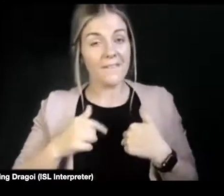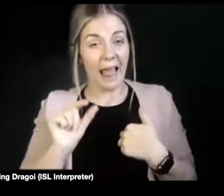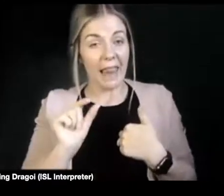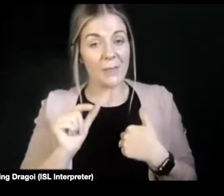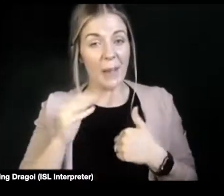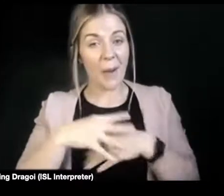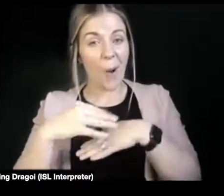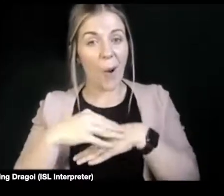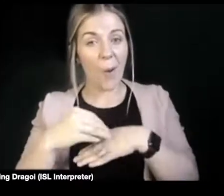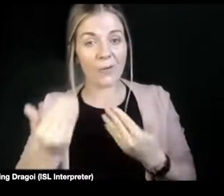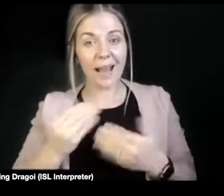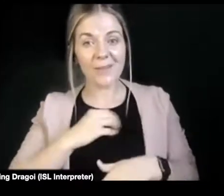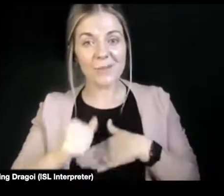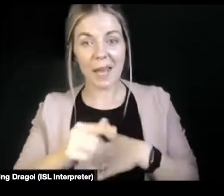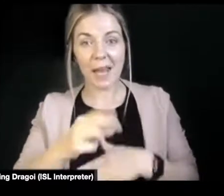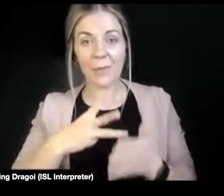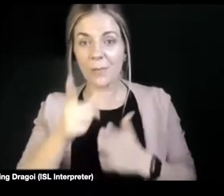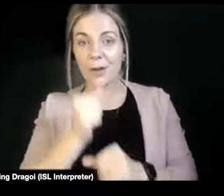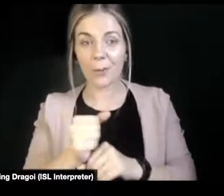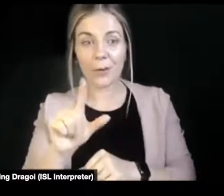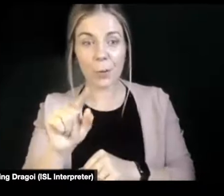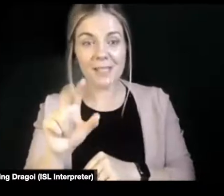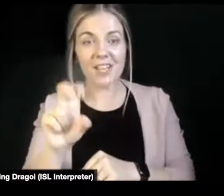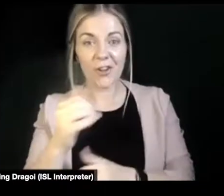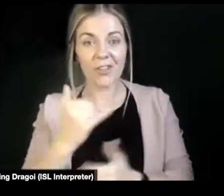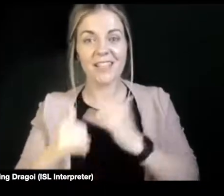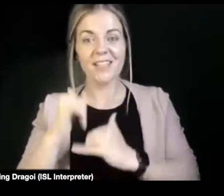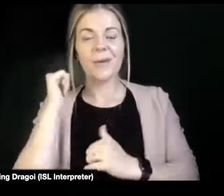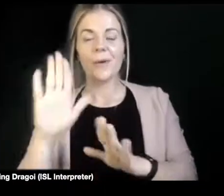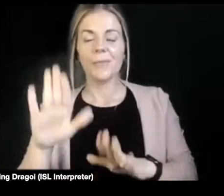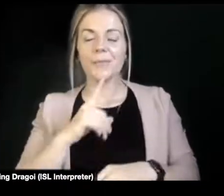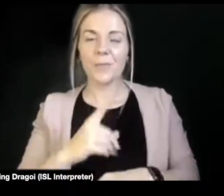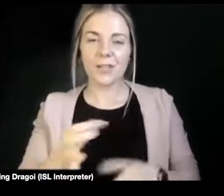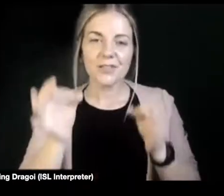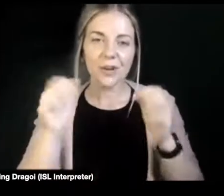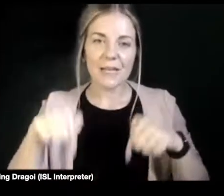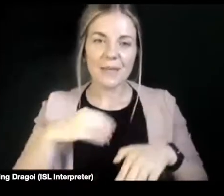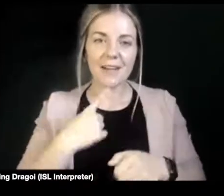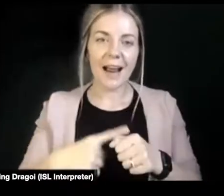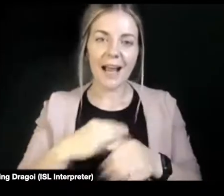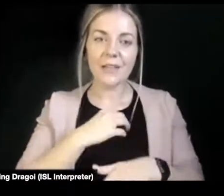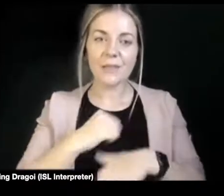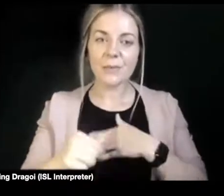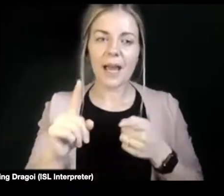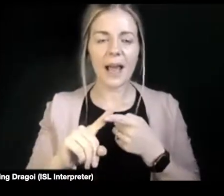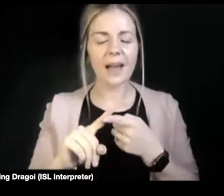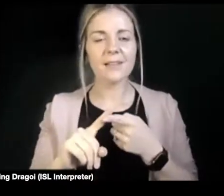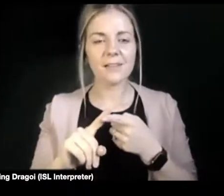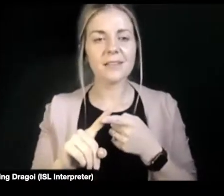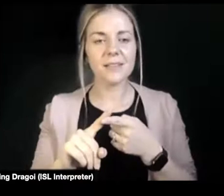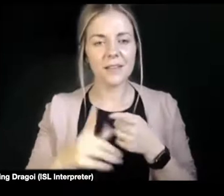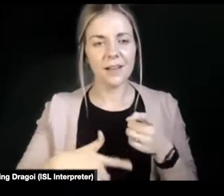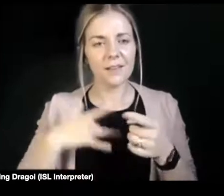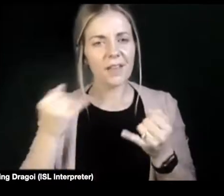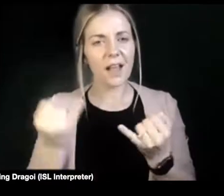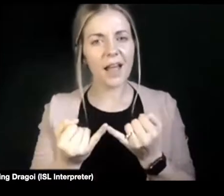today when we're talking 20 and 30 years ago. But it's great to be here again today and to feel like we are